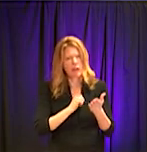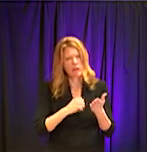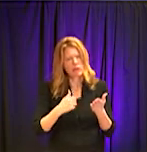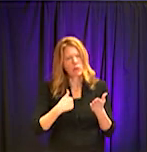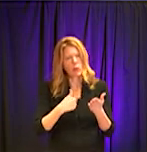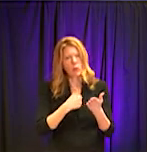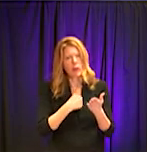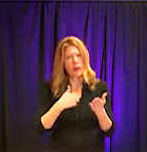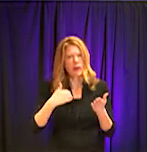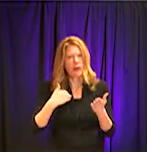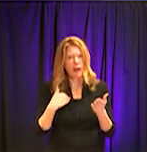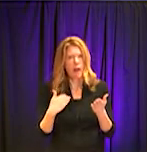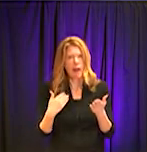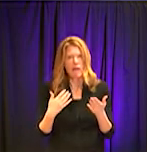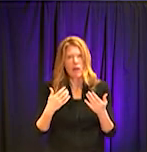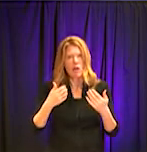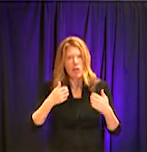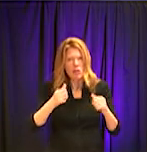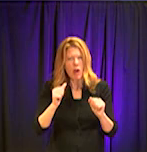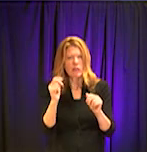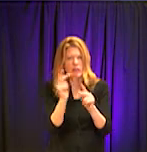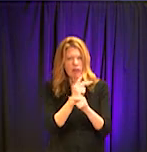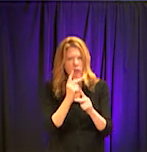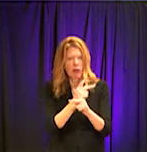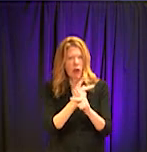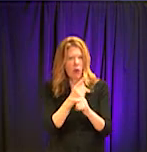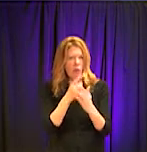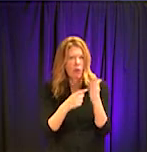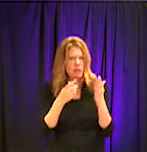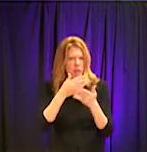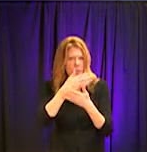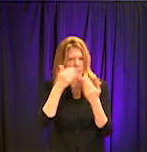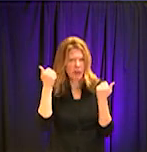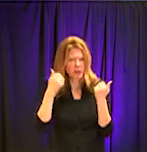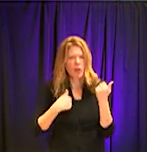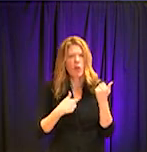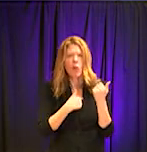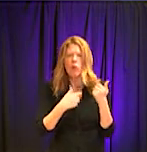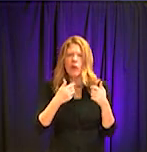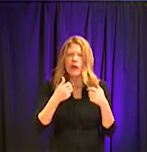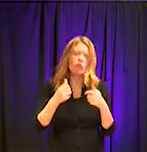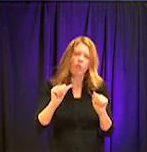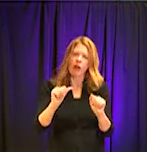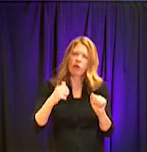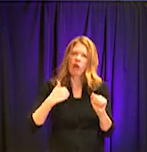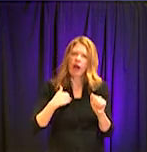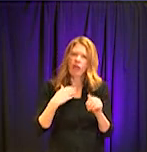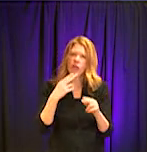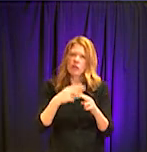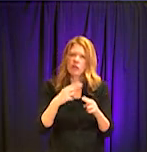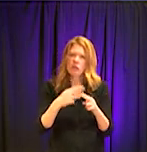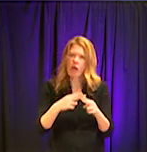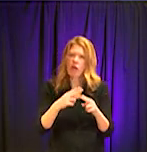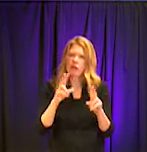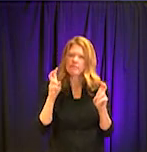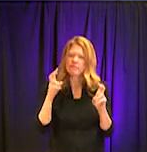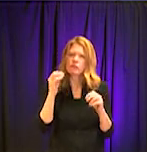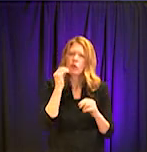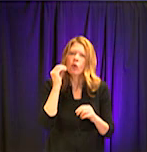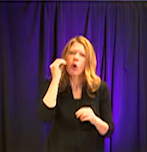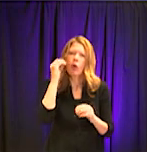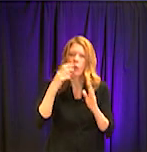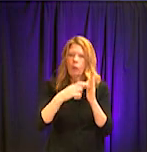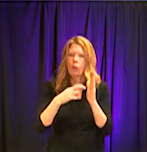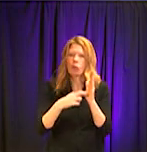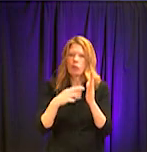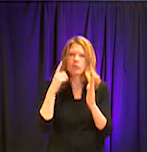preserves the rights of what we call home rule for cities. I do think that in